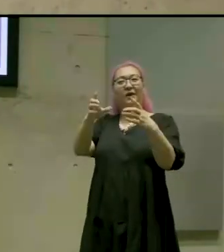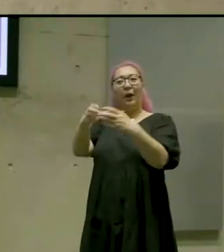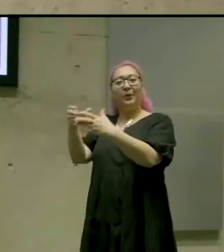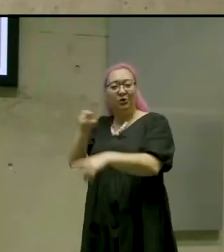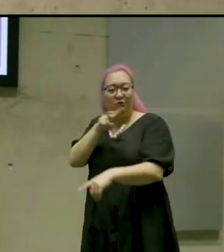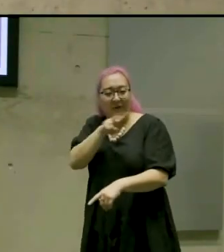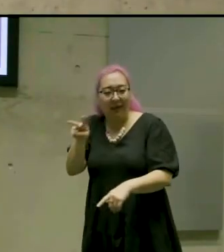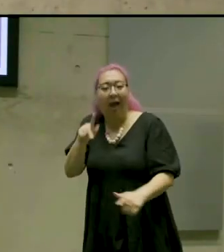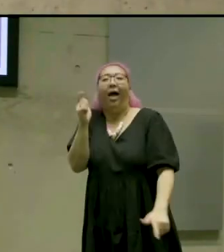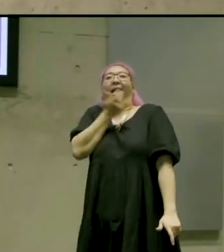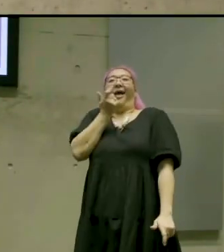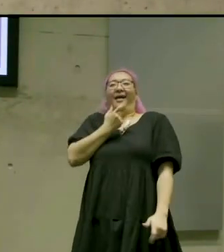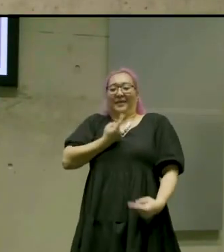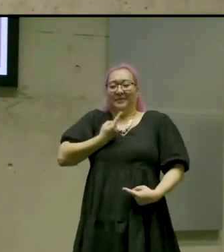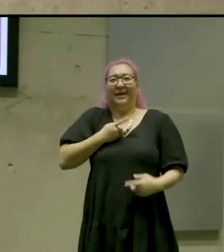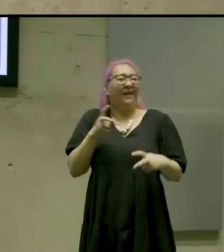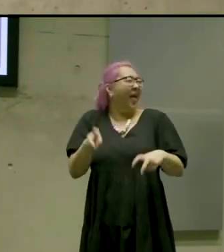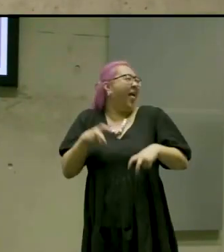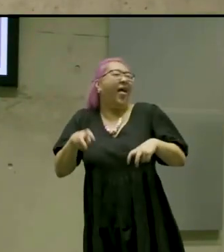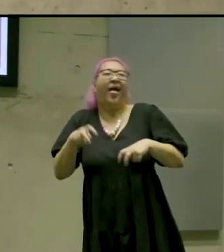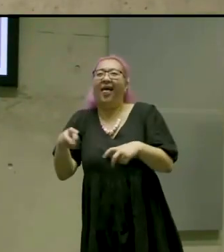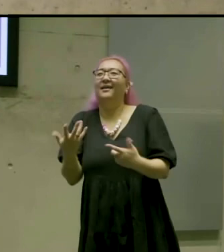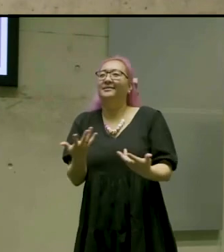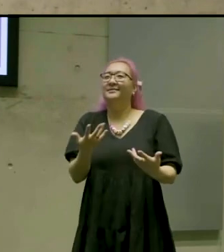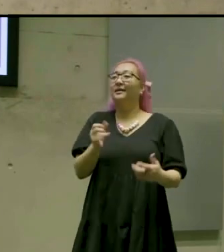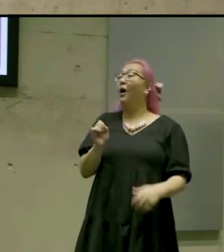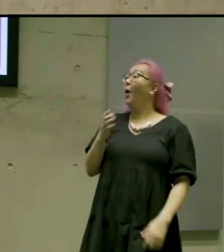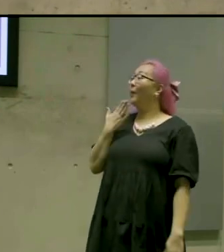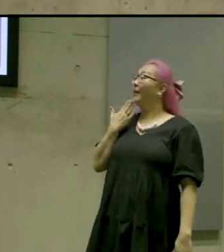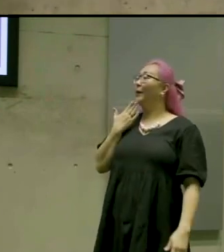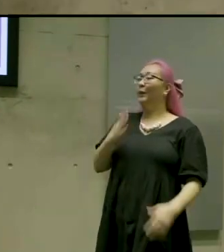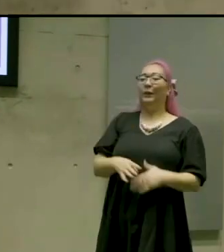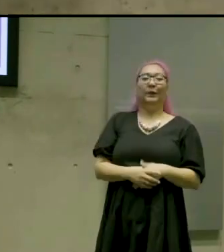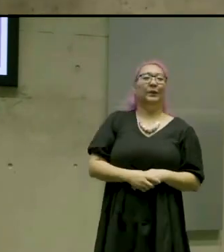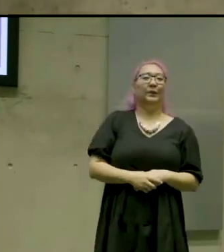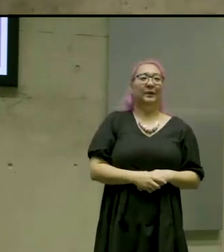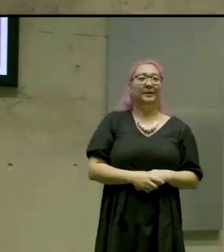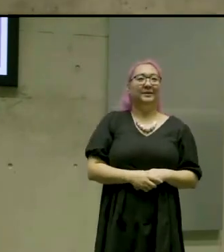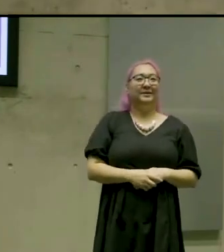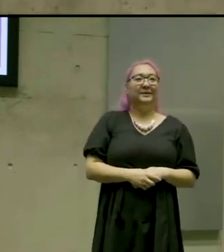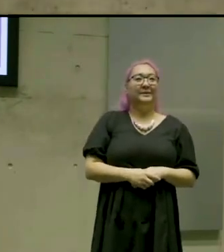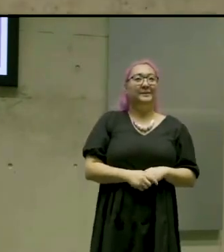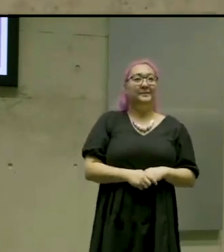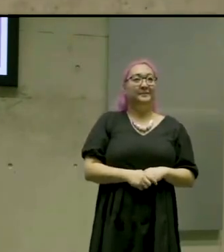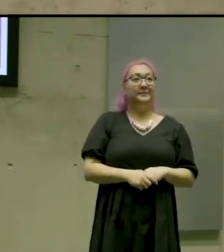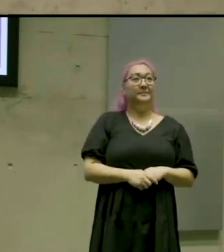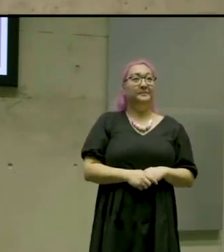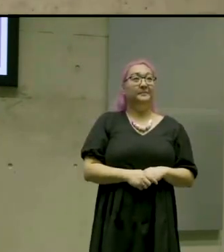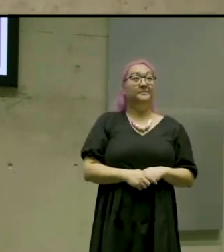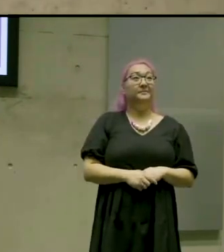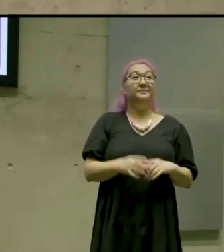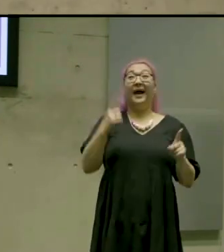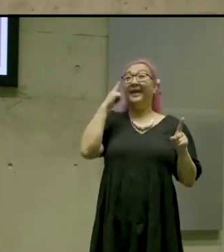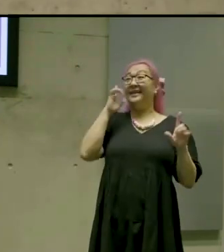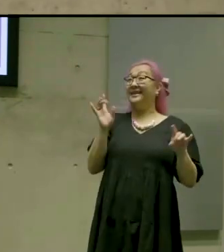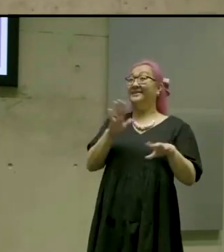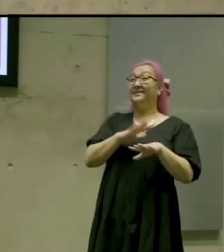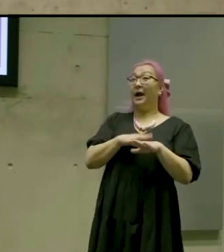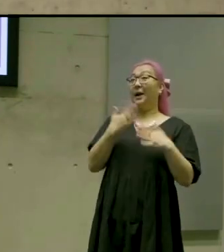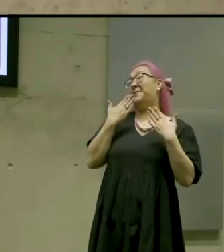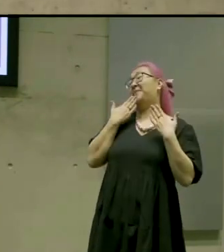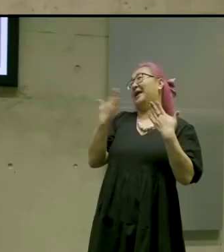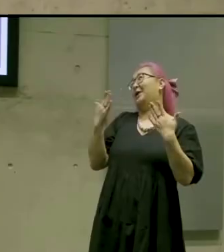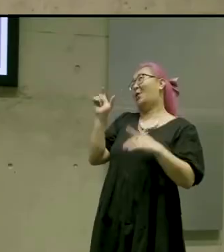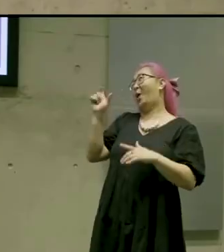so that's so important right on thank you thank you and i think that's our time please join me in saying thank you to